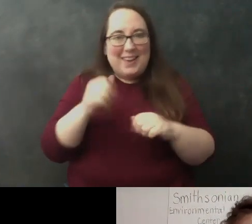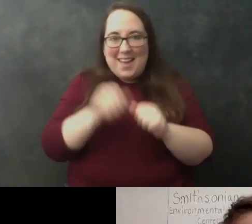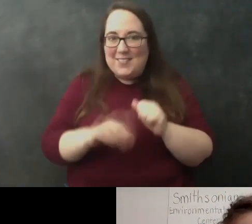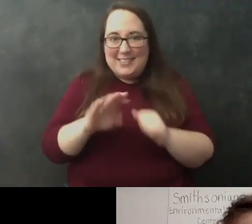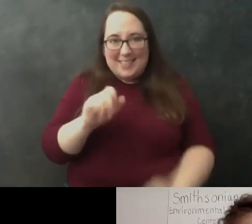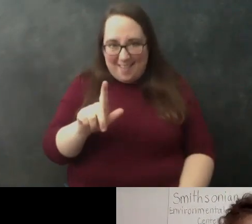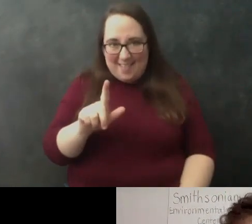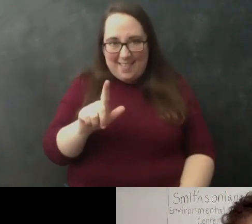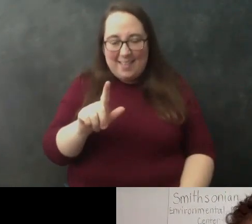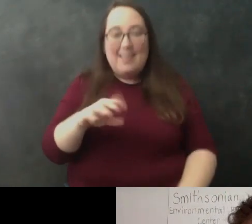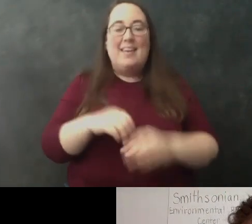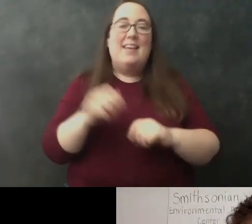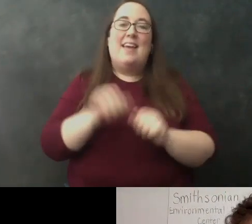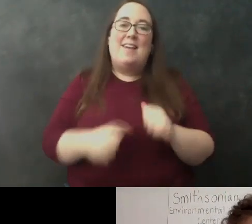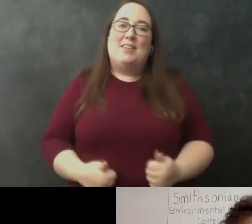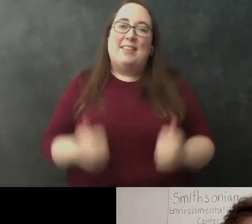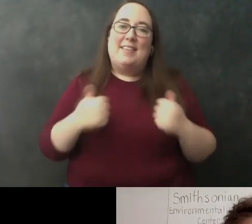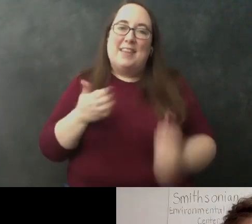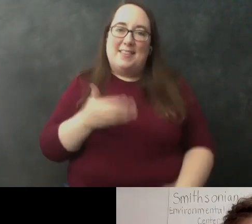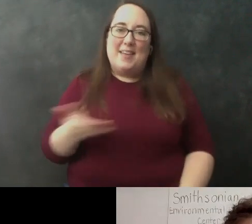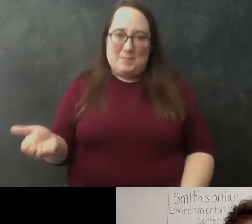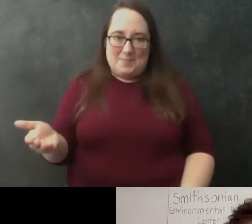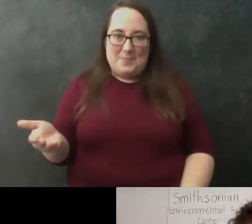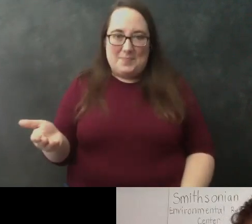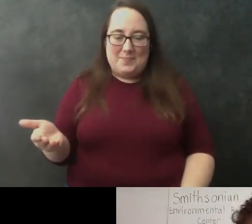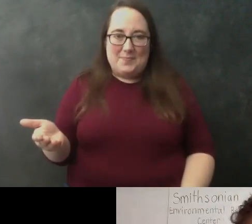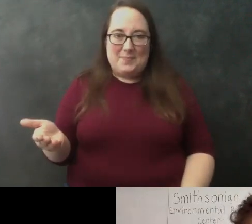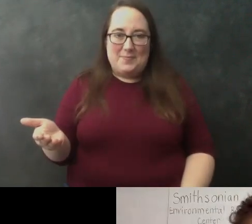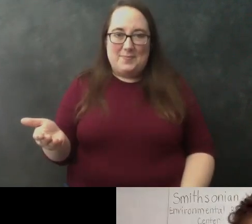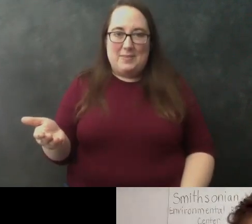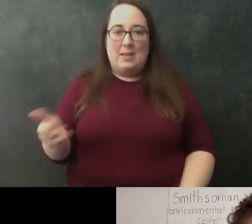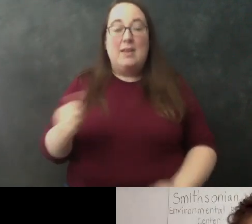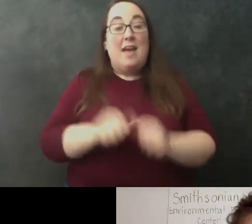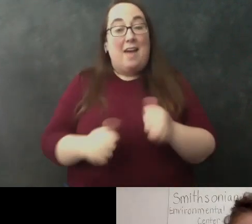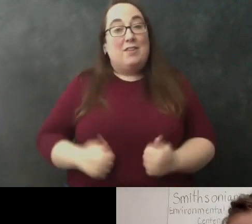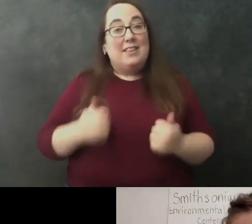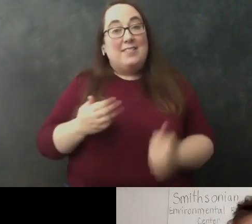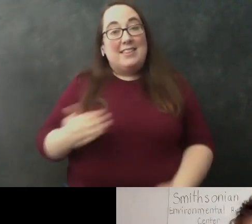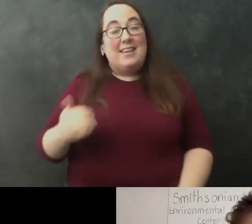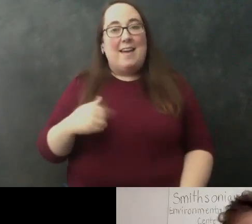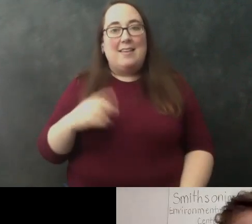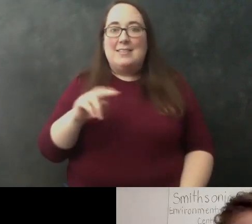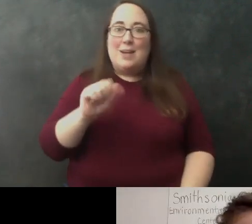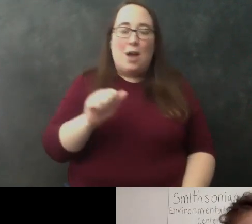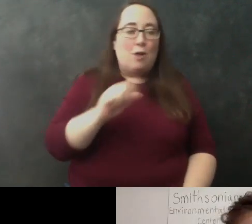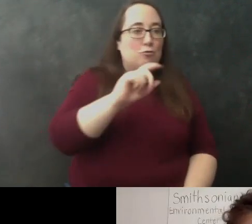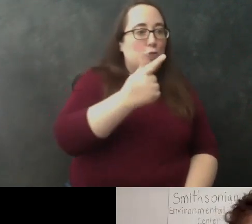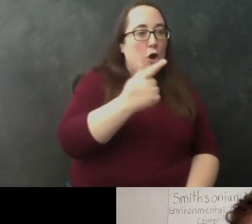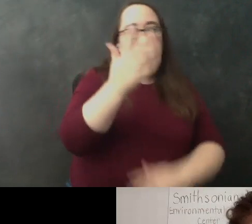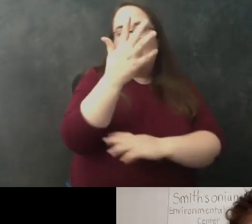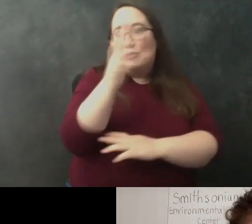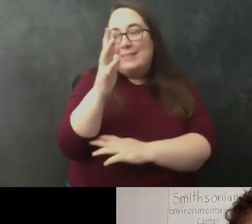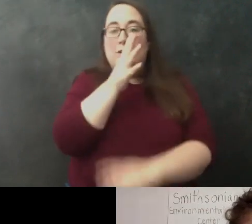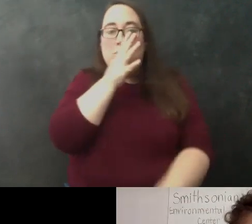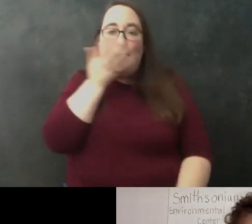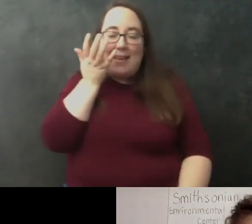in every living thing. so every living thing has dna dogs trees grass and people